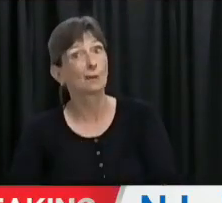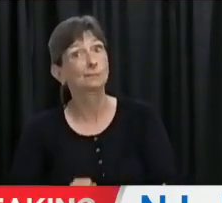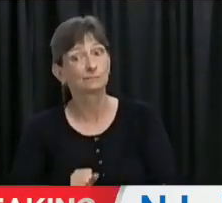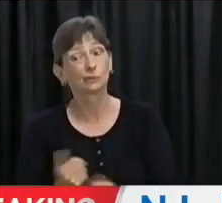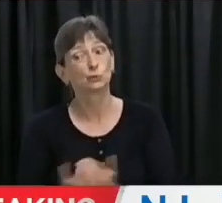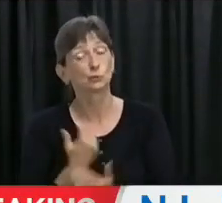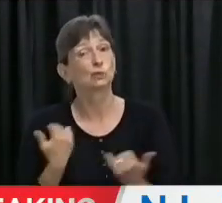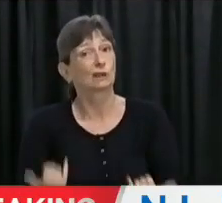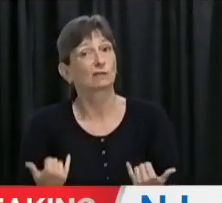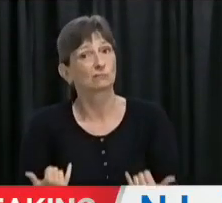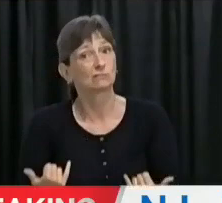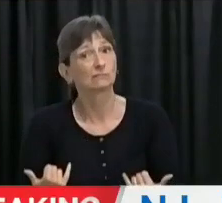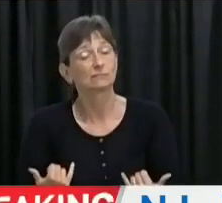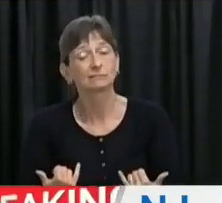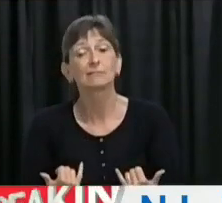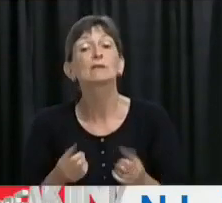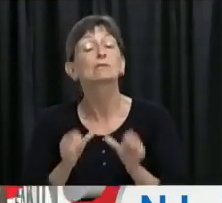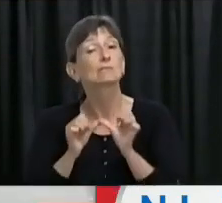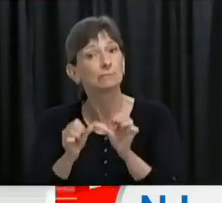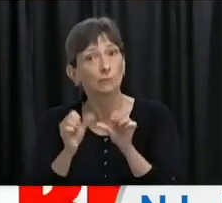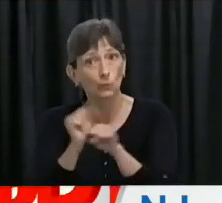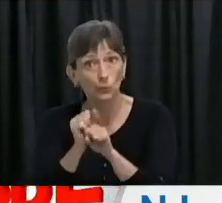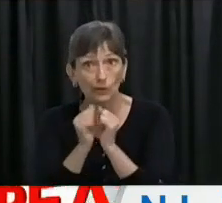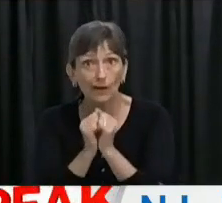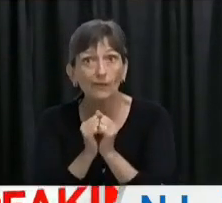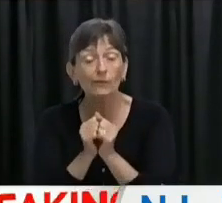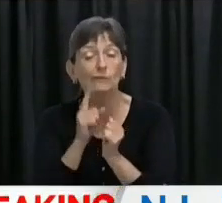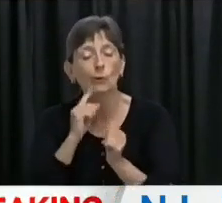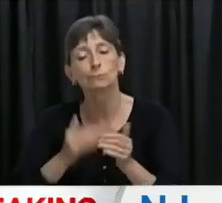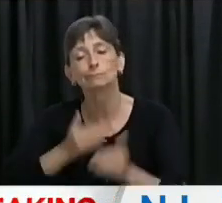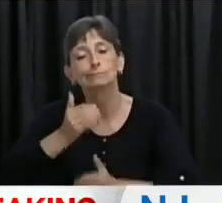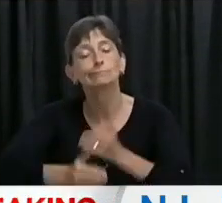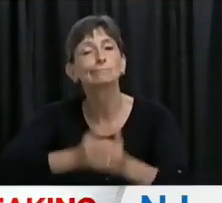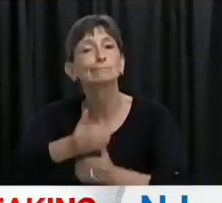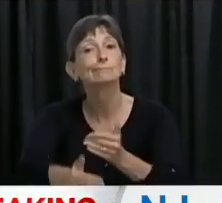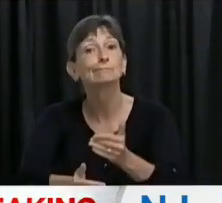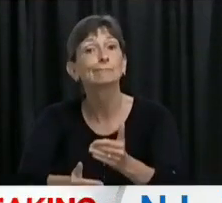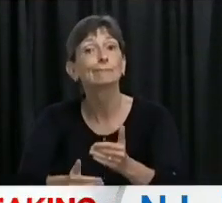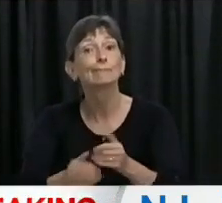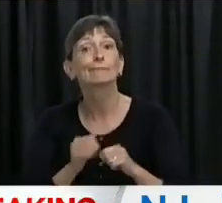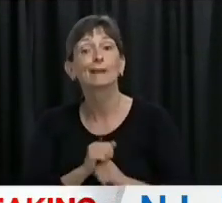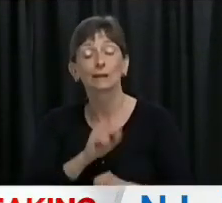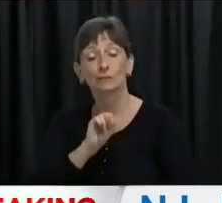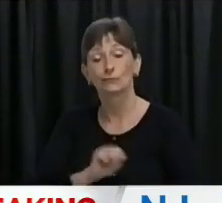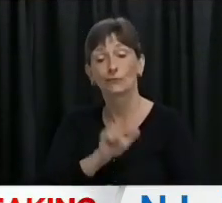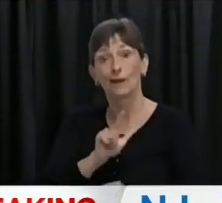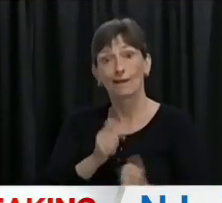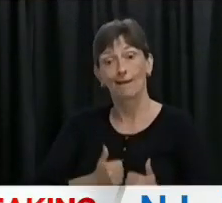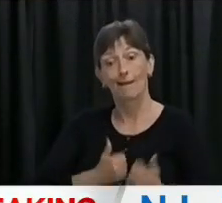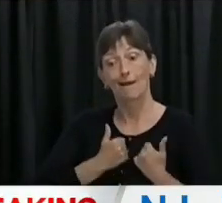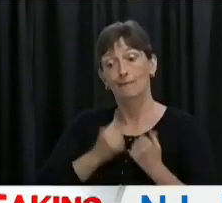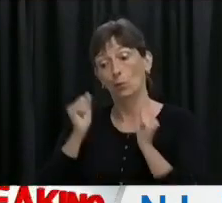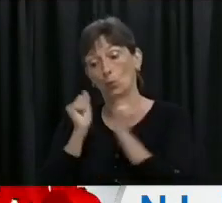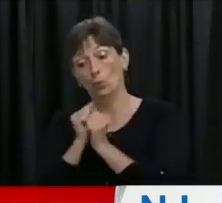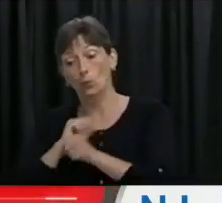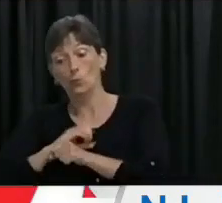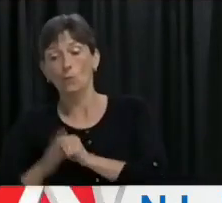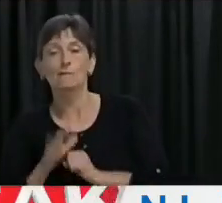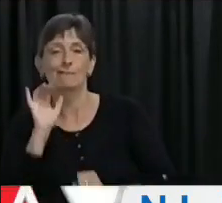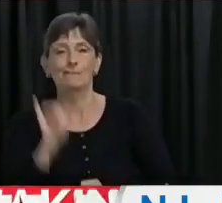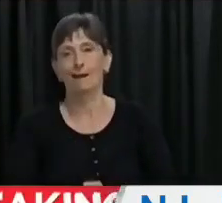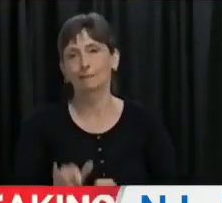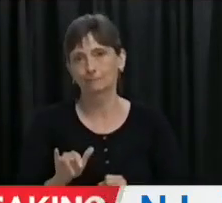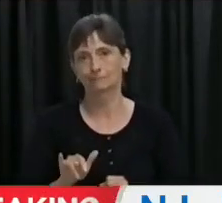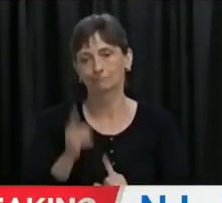So let's continue to work together as we move forward. Our plan and our life with COVID is doing just that.